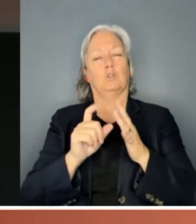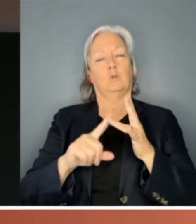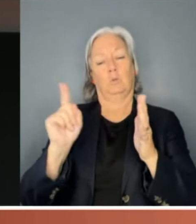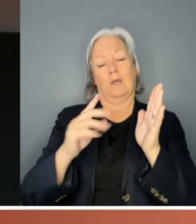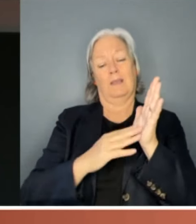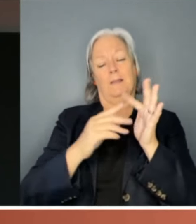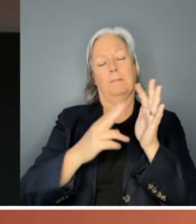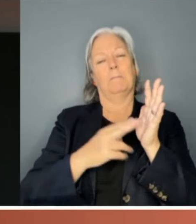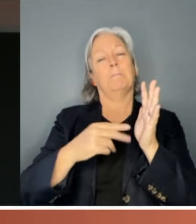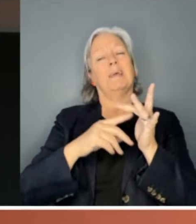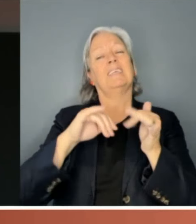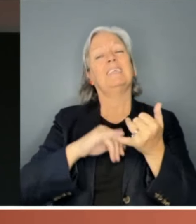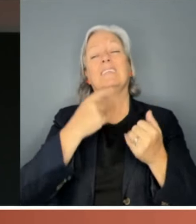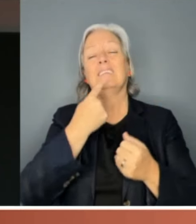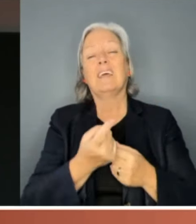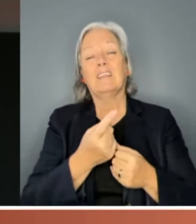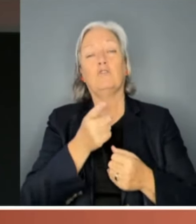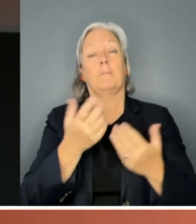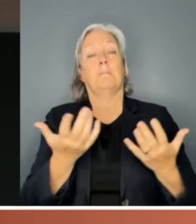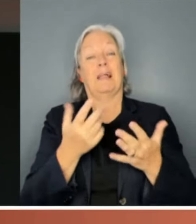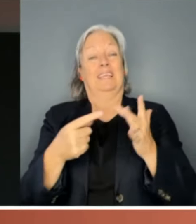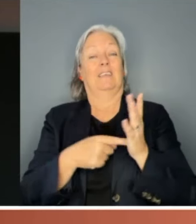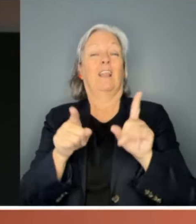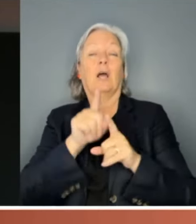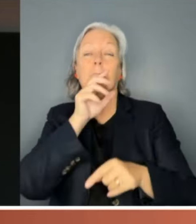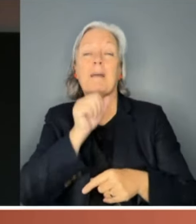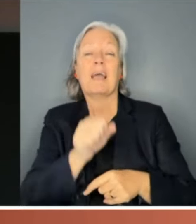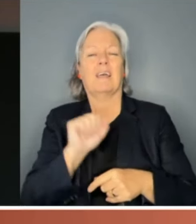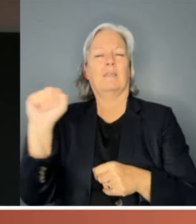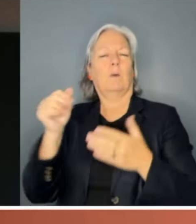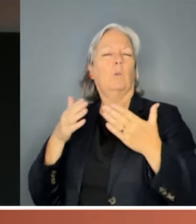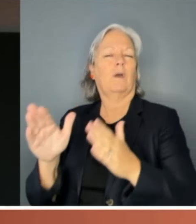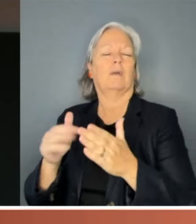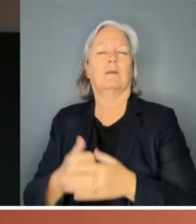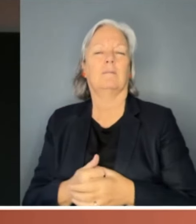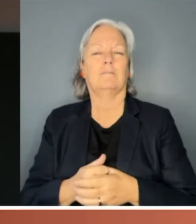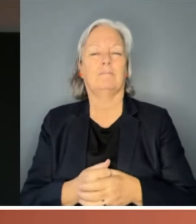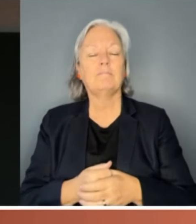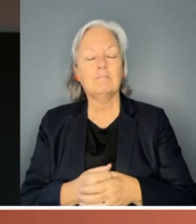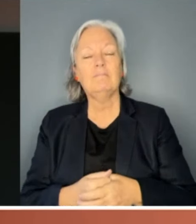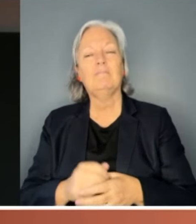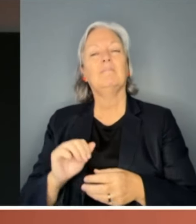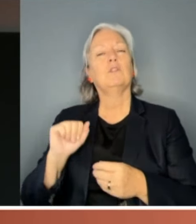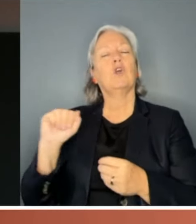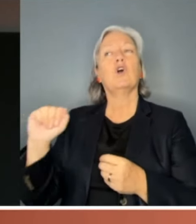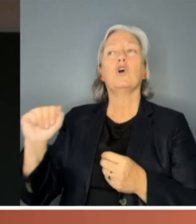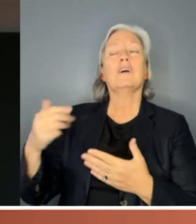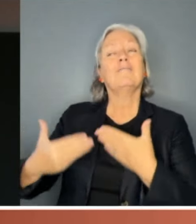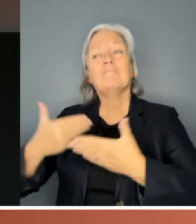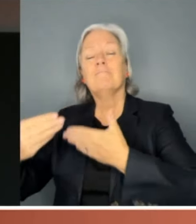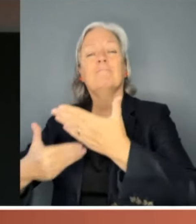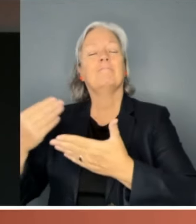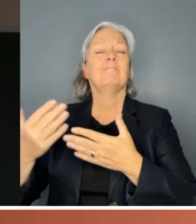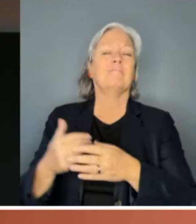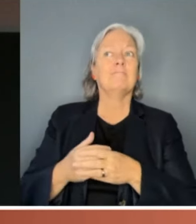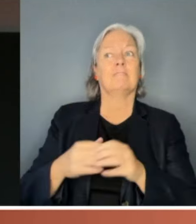and play it like a man. Yet despite her own proven performance and outstanding success